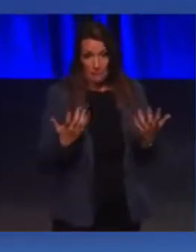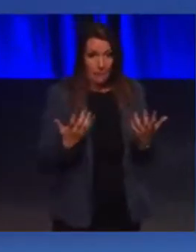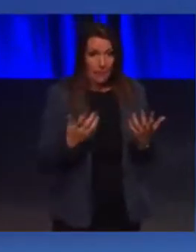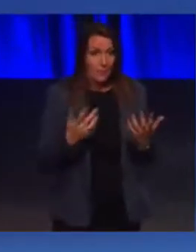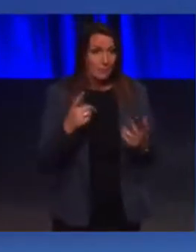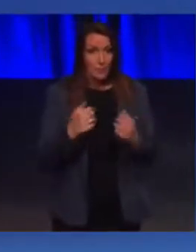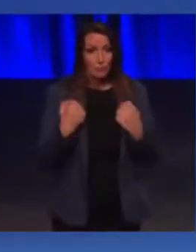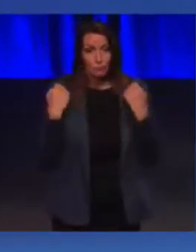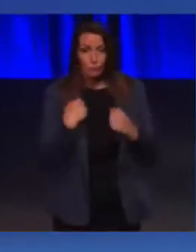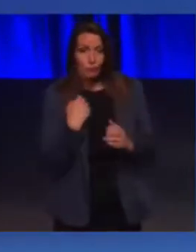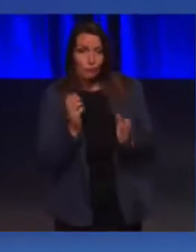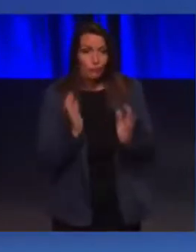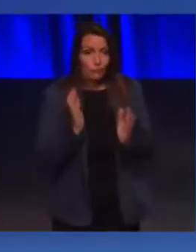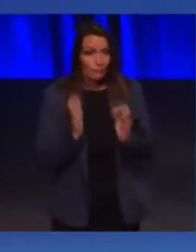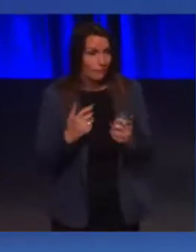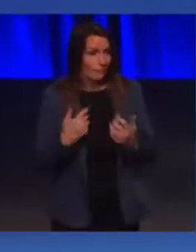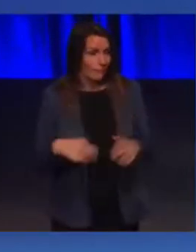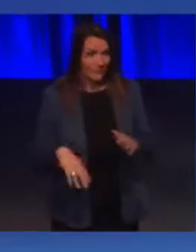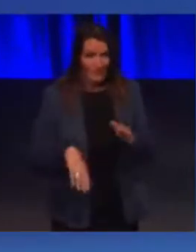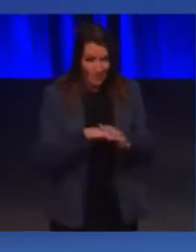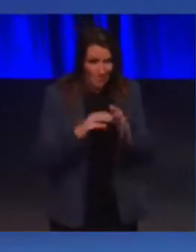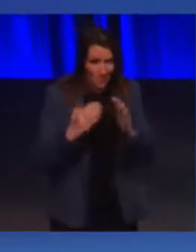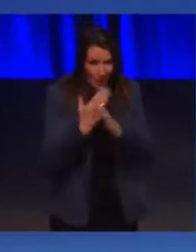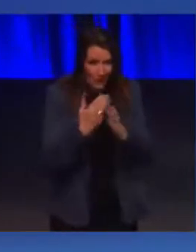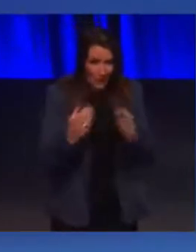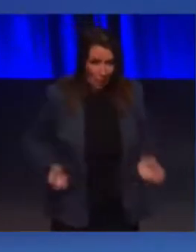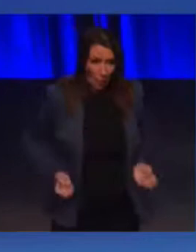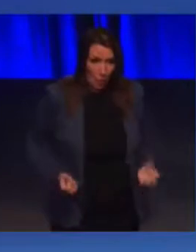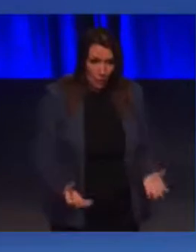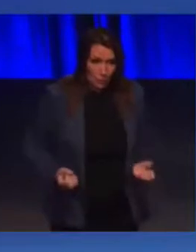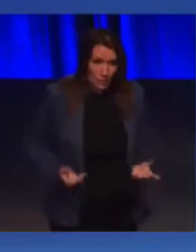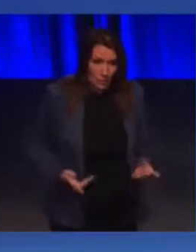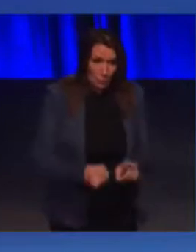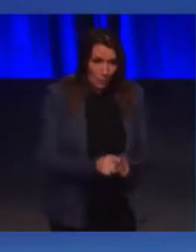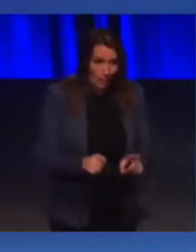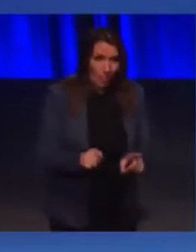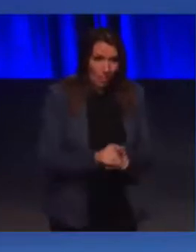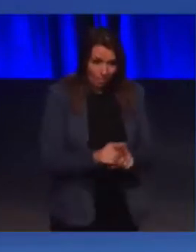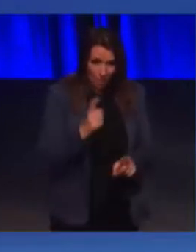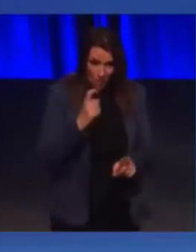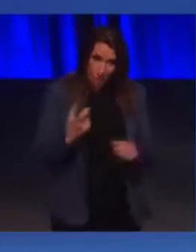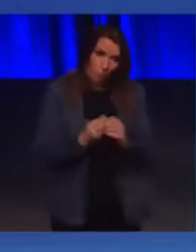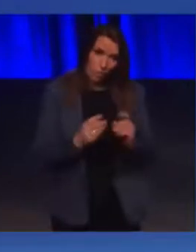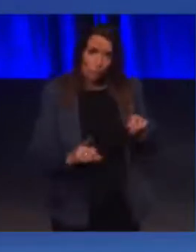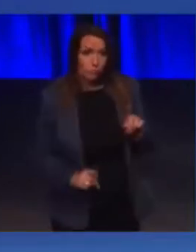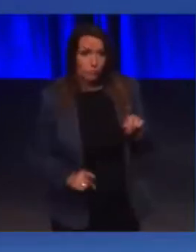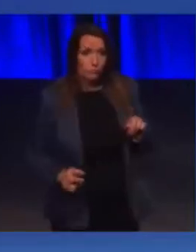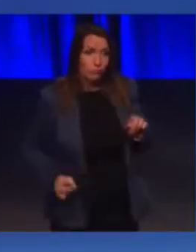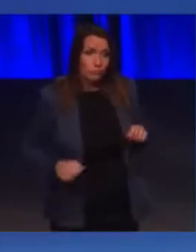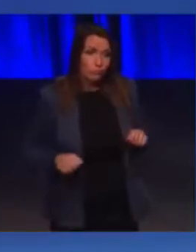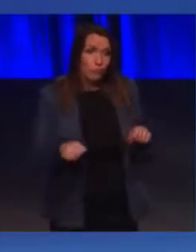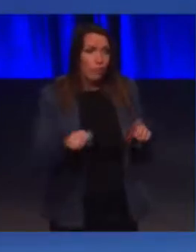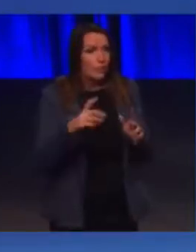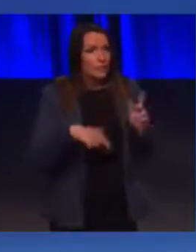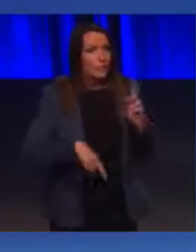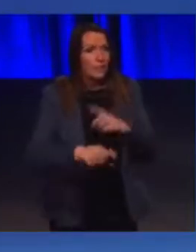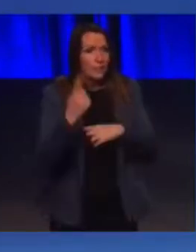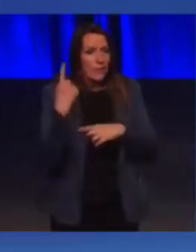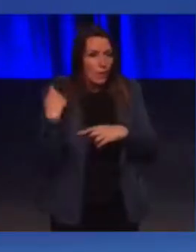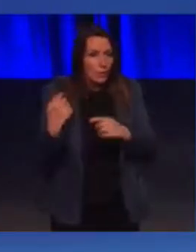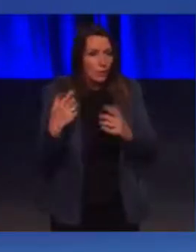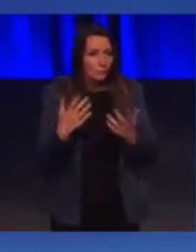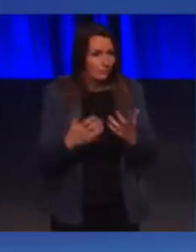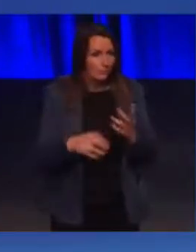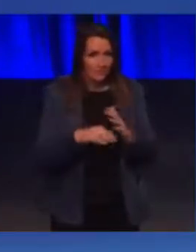hiking up mountains with fully accessible wheelchairs that can go up mountains. We piggybacked them back to the fully